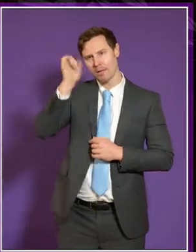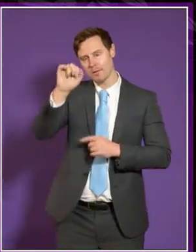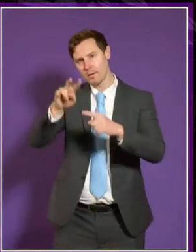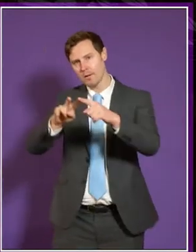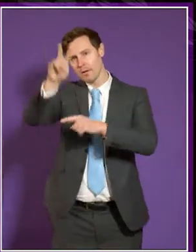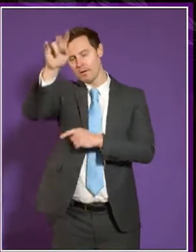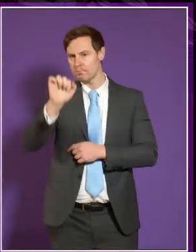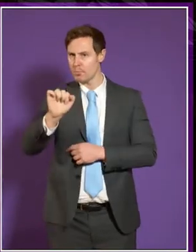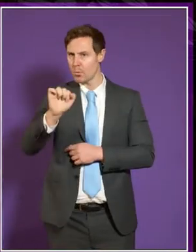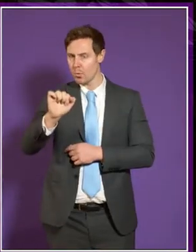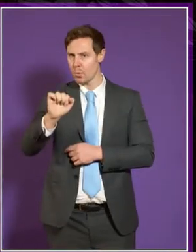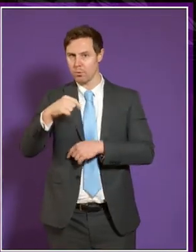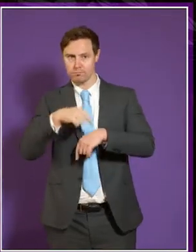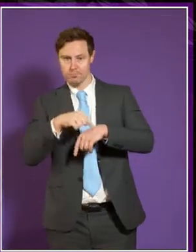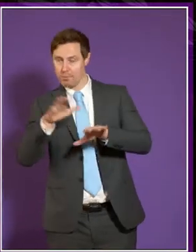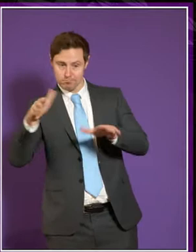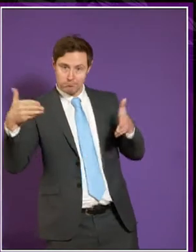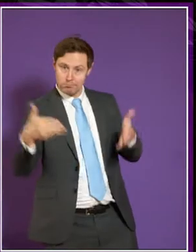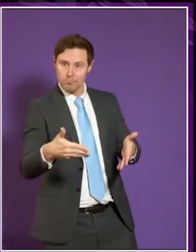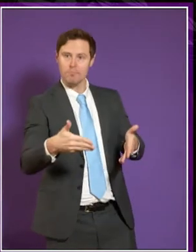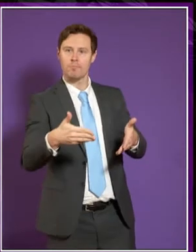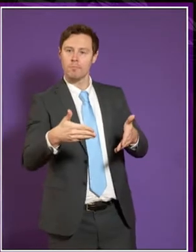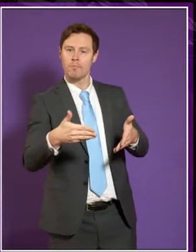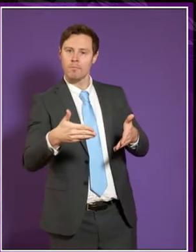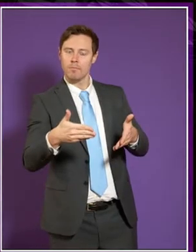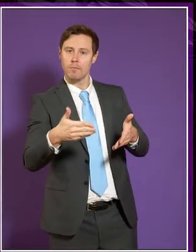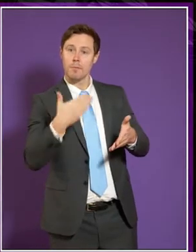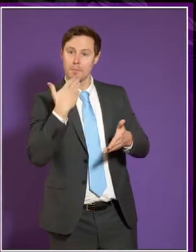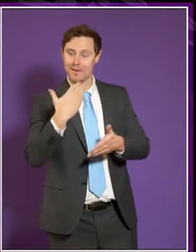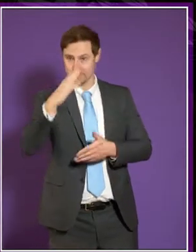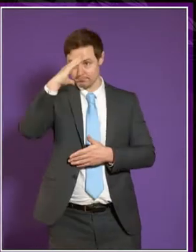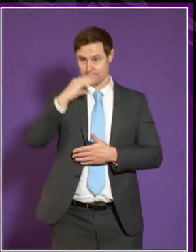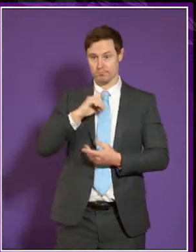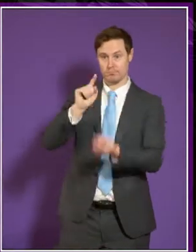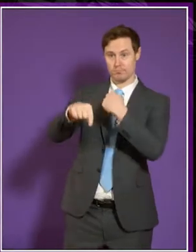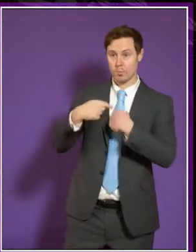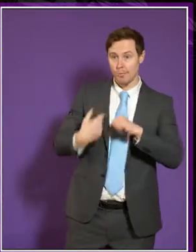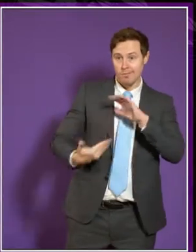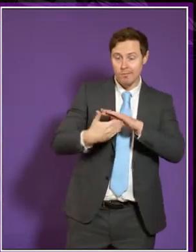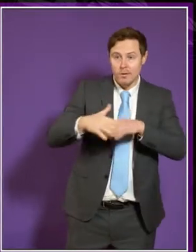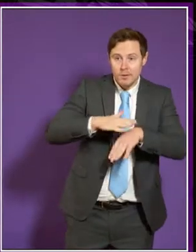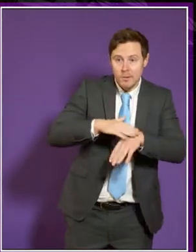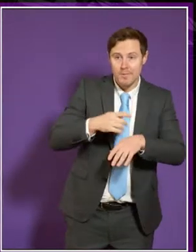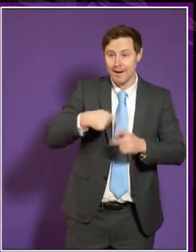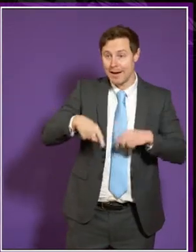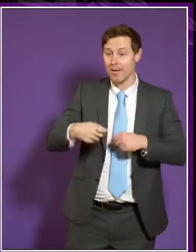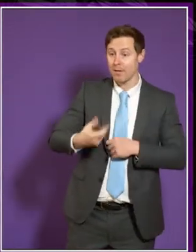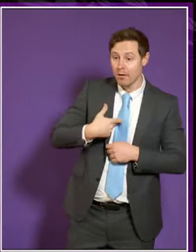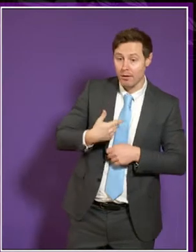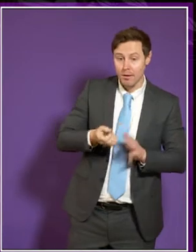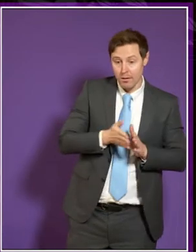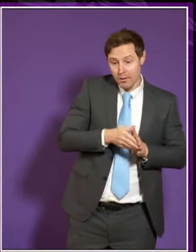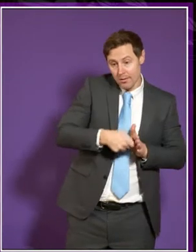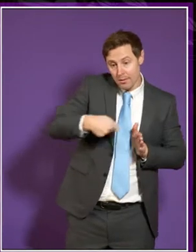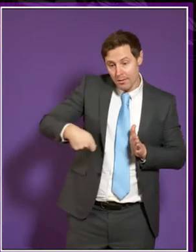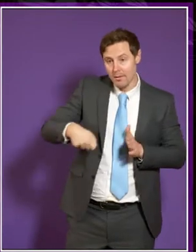your time is sufficient to that end and come back to us if you need more time, if we can lobby for more time being